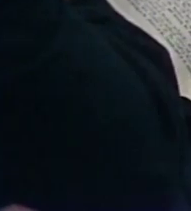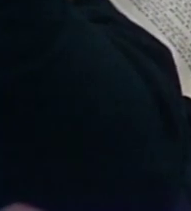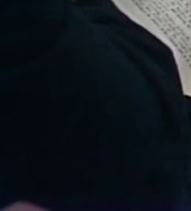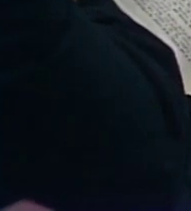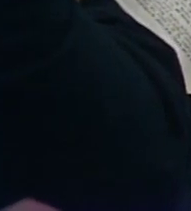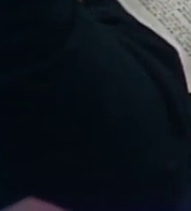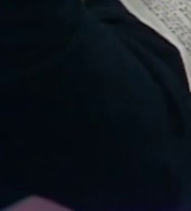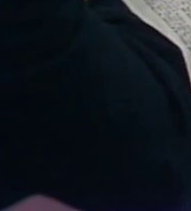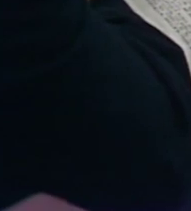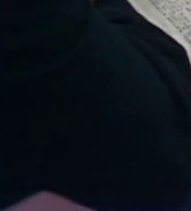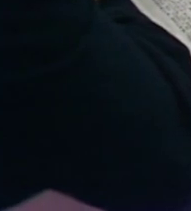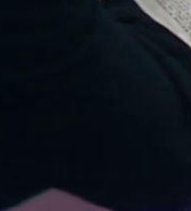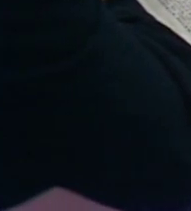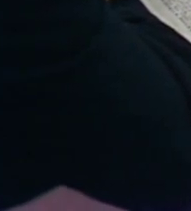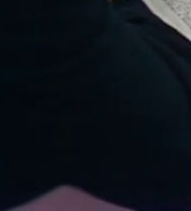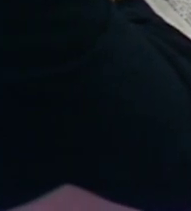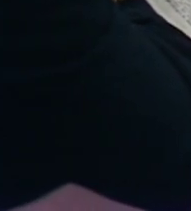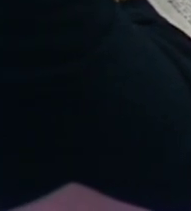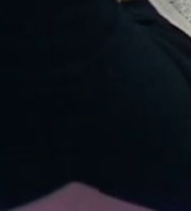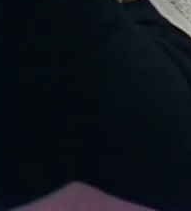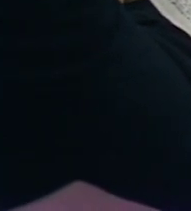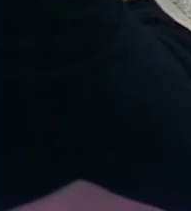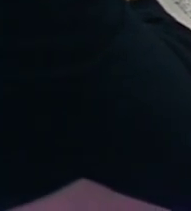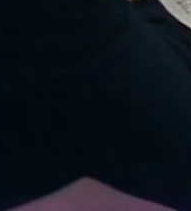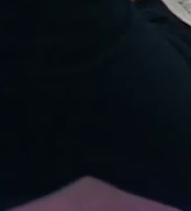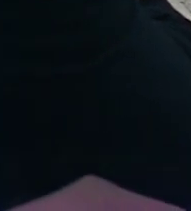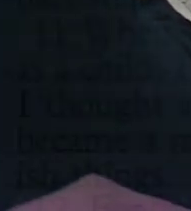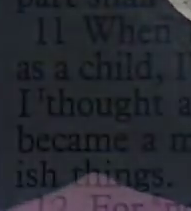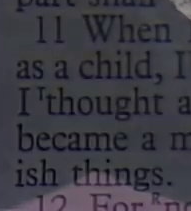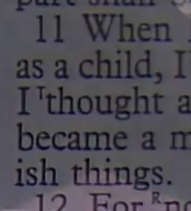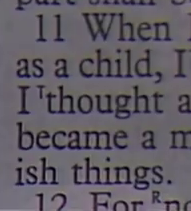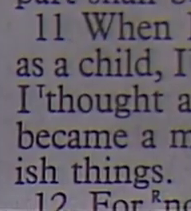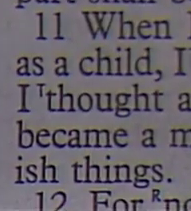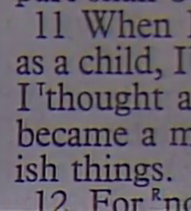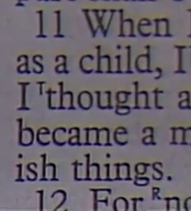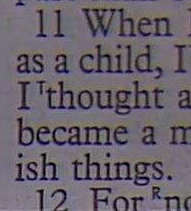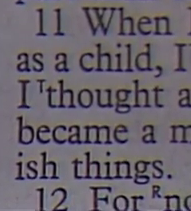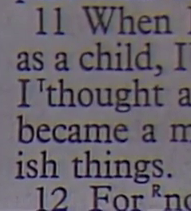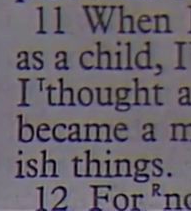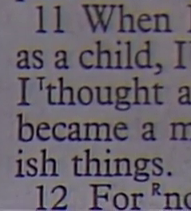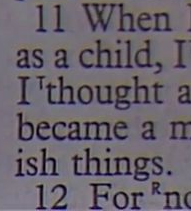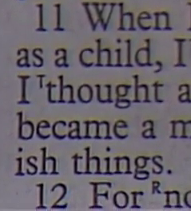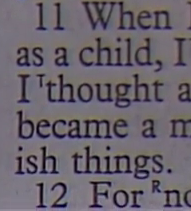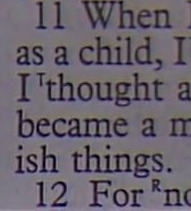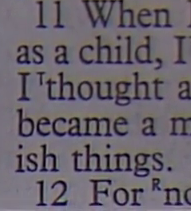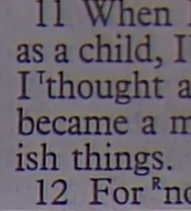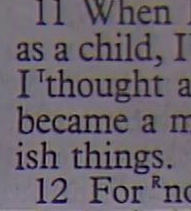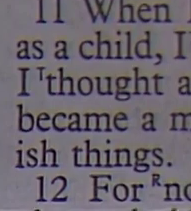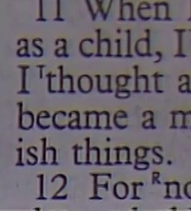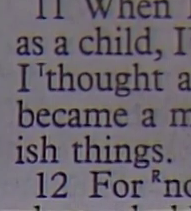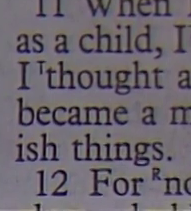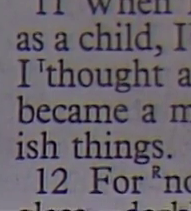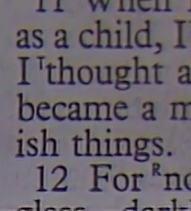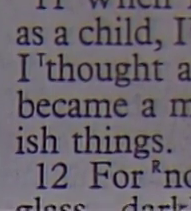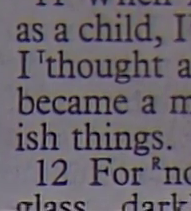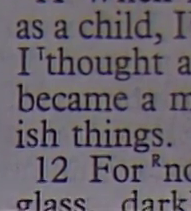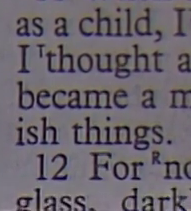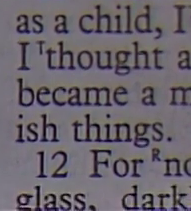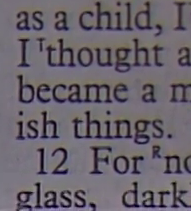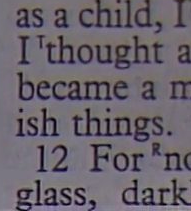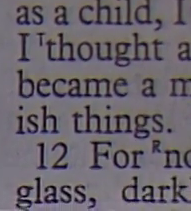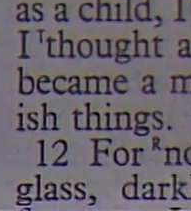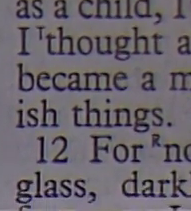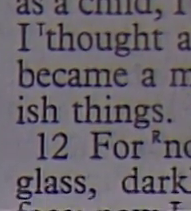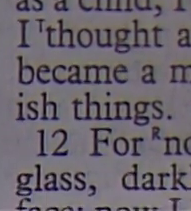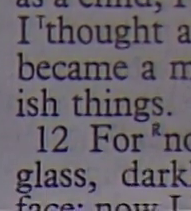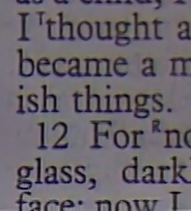tongues They shall cease Whether there be knowledge It shall vanish away For we know in part And we prophesy in part But